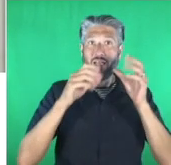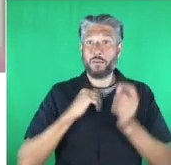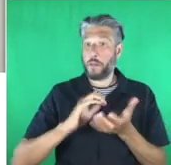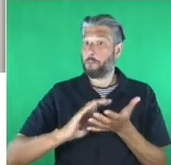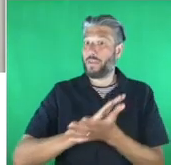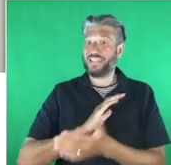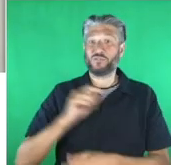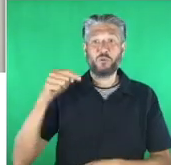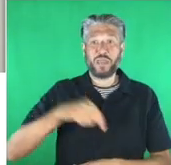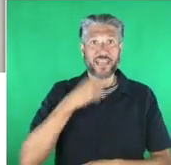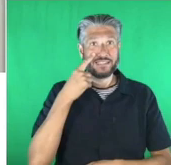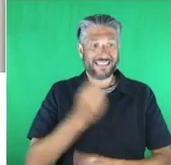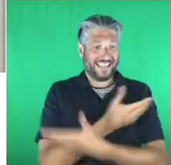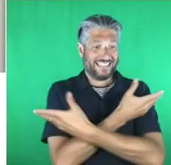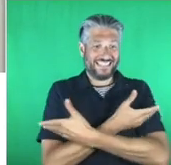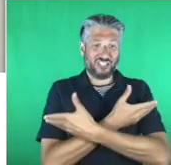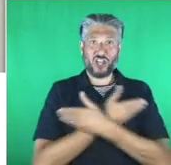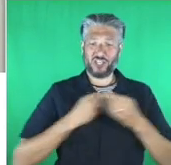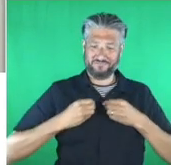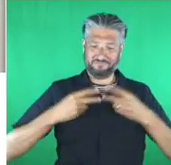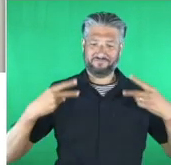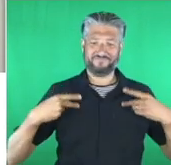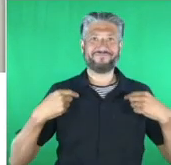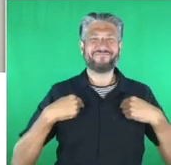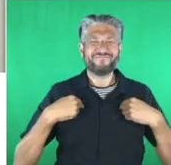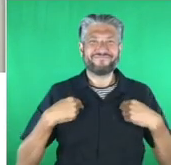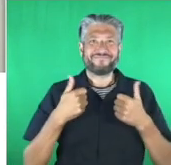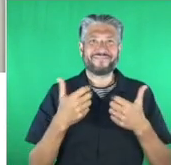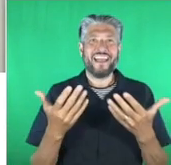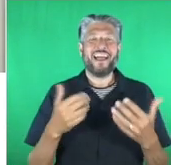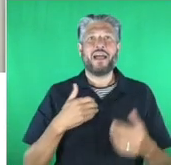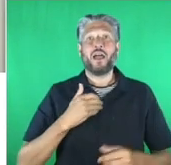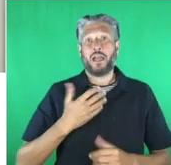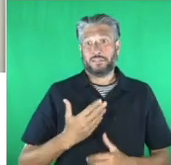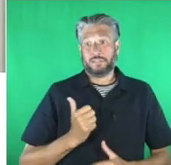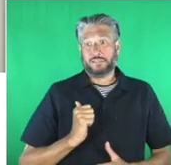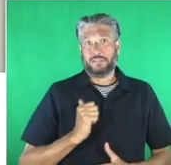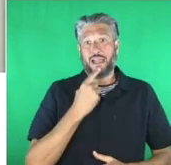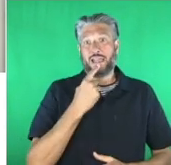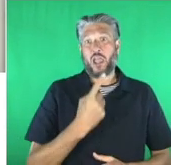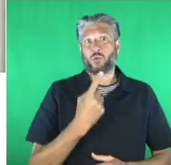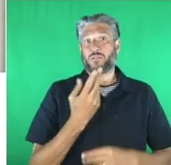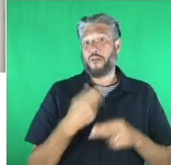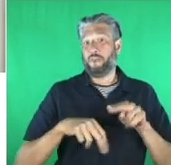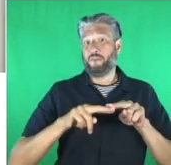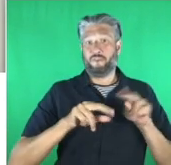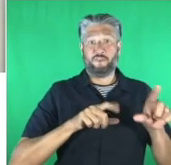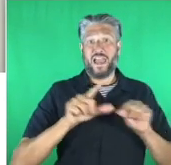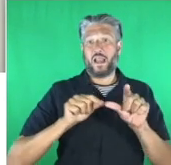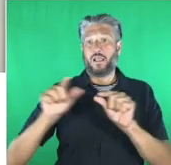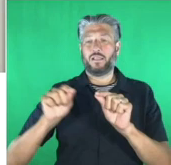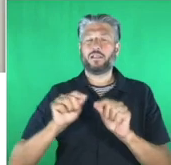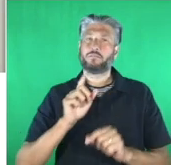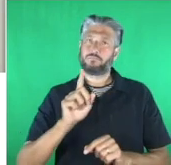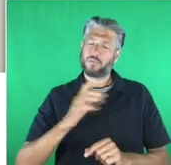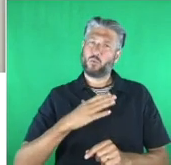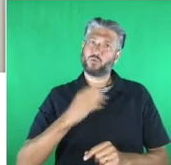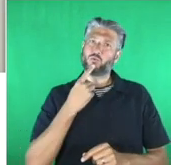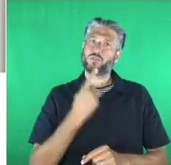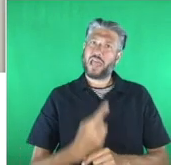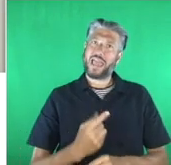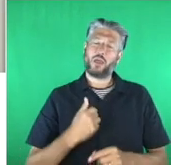before i announce the finalists i just wanted to say that it's been a huge honor to be able to participate in this year's awards